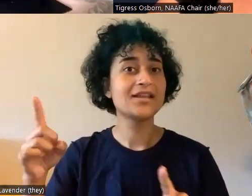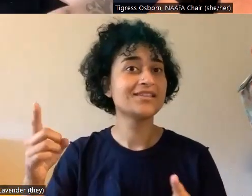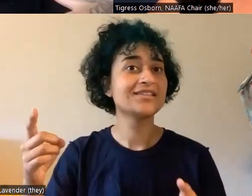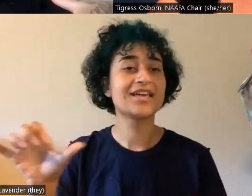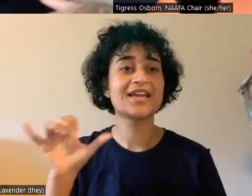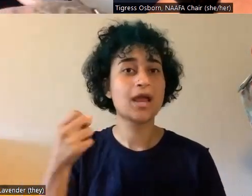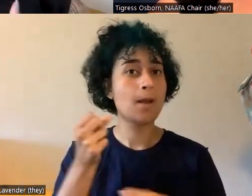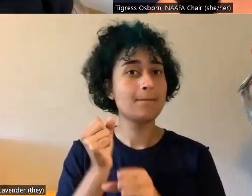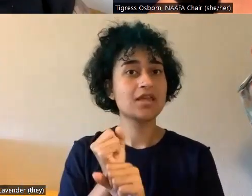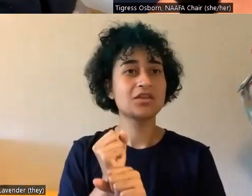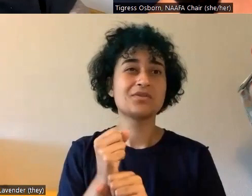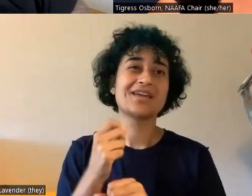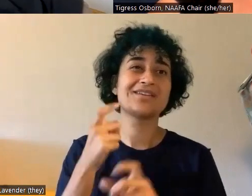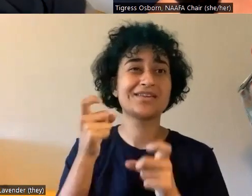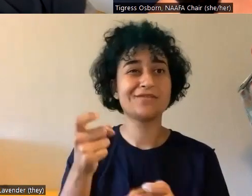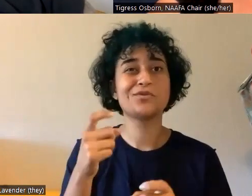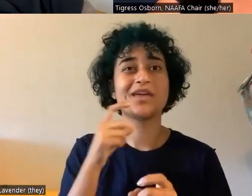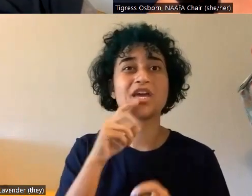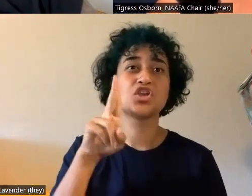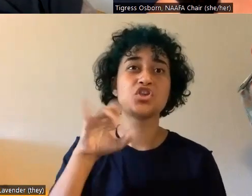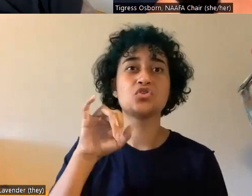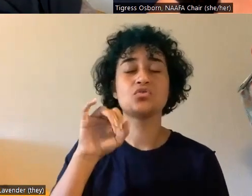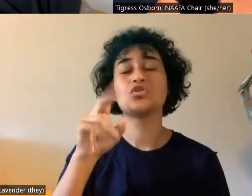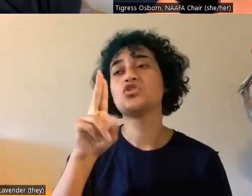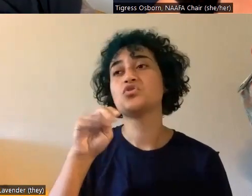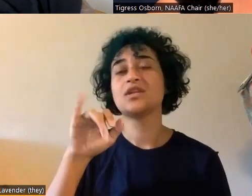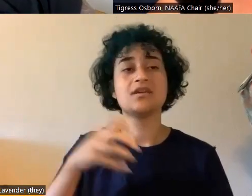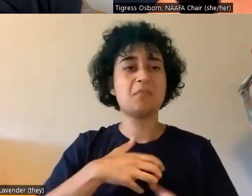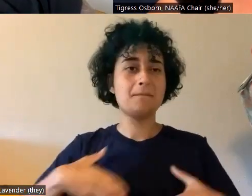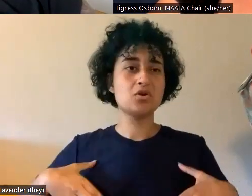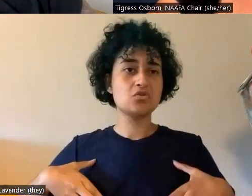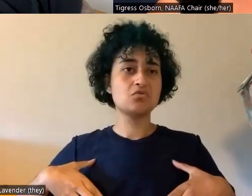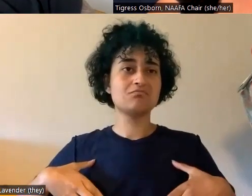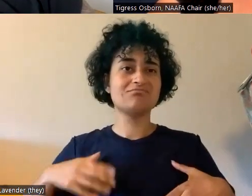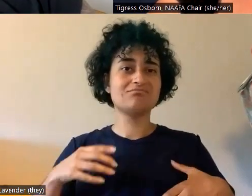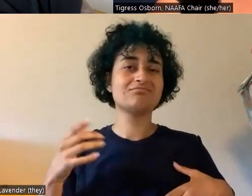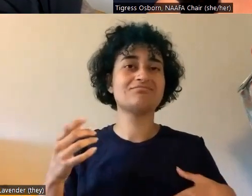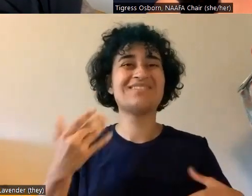make you a uni boob kind of situation. Um, I don't like the clasps or the zippers.